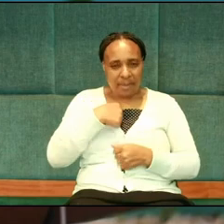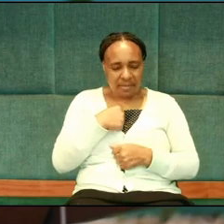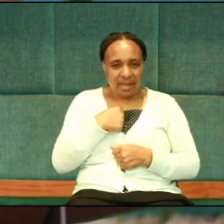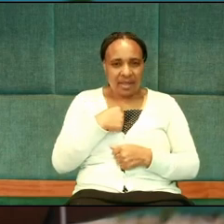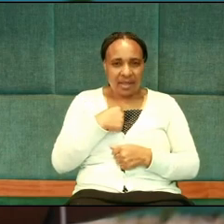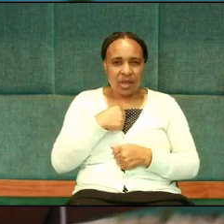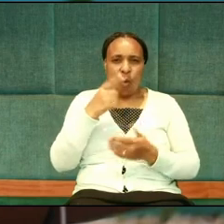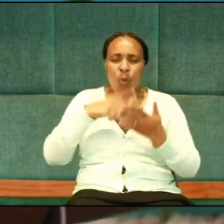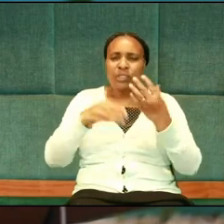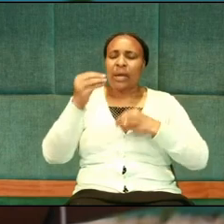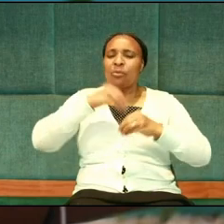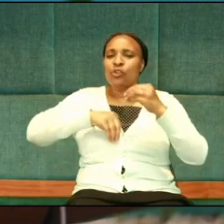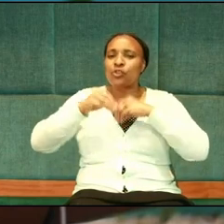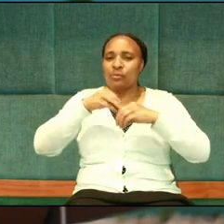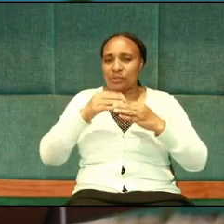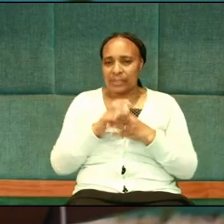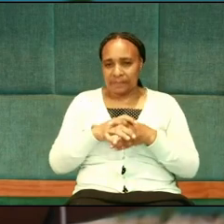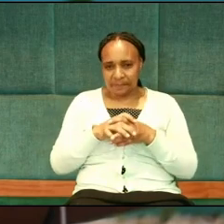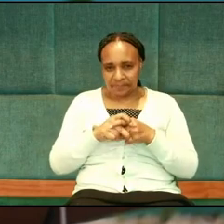what I'm contributing.